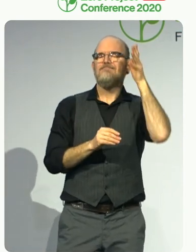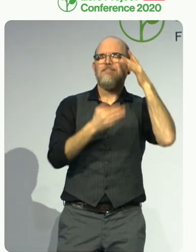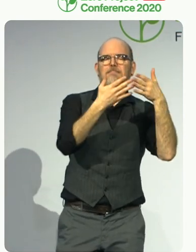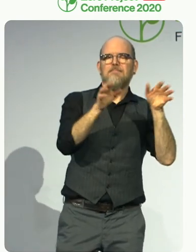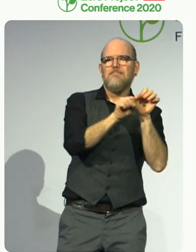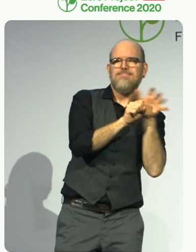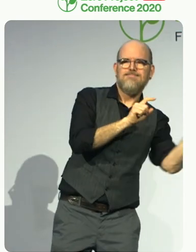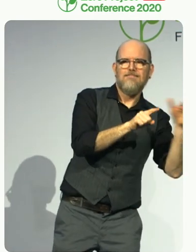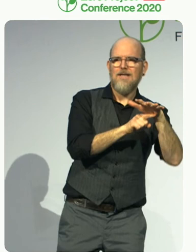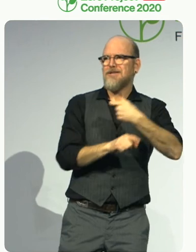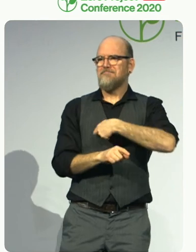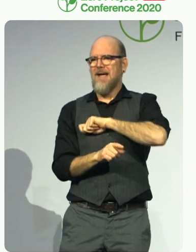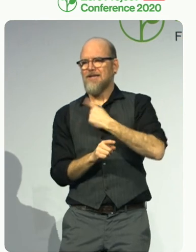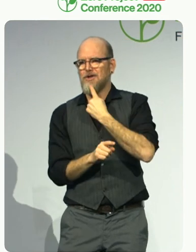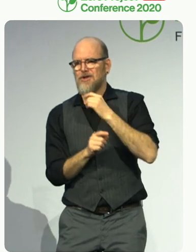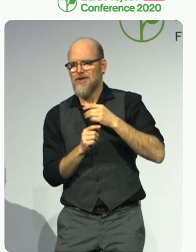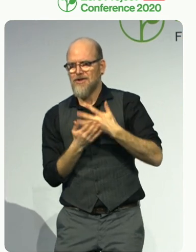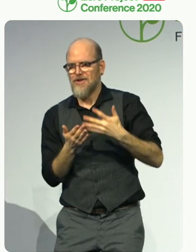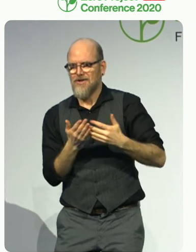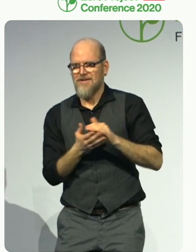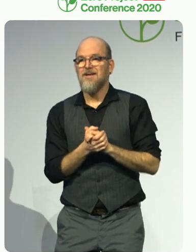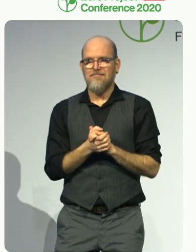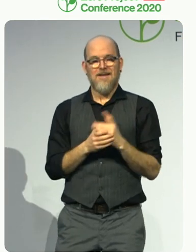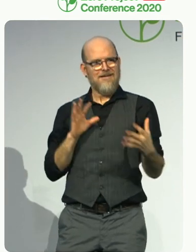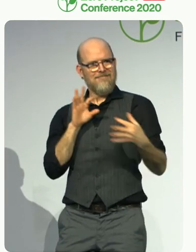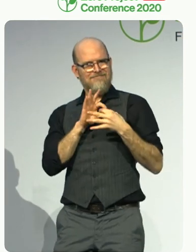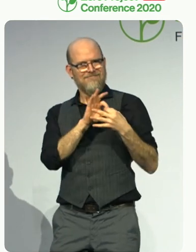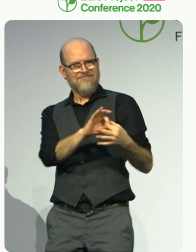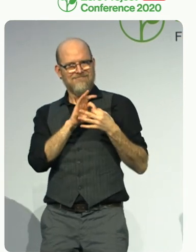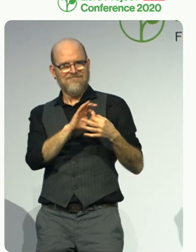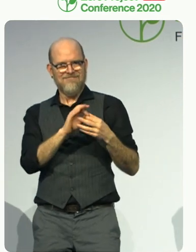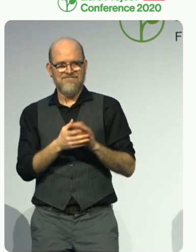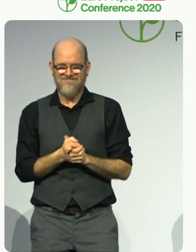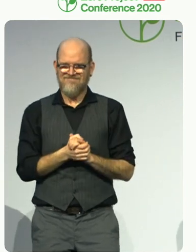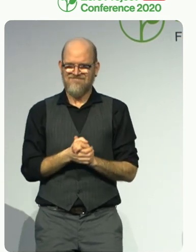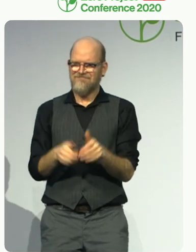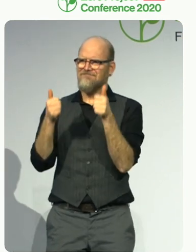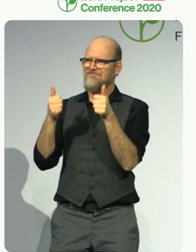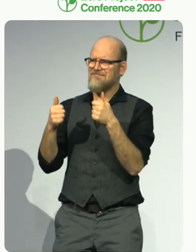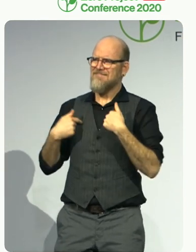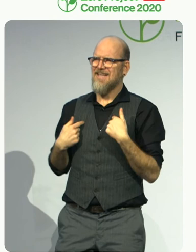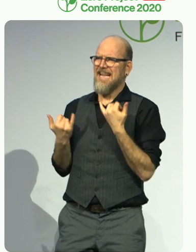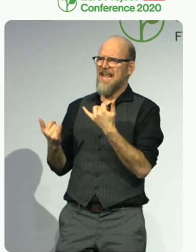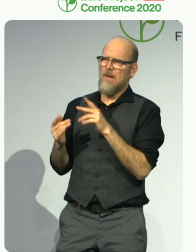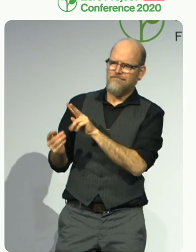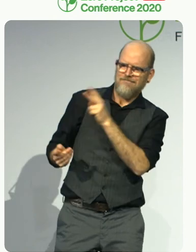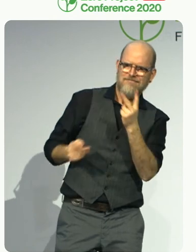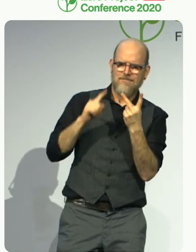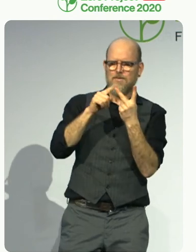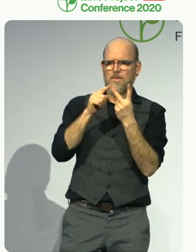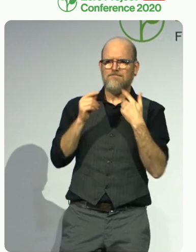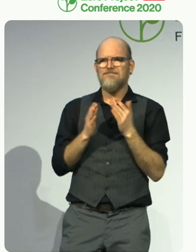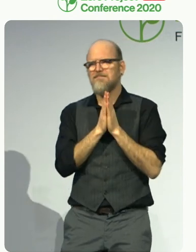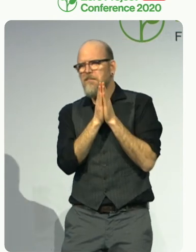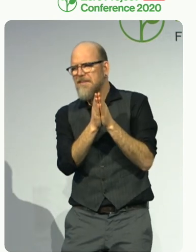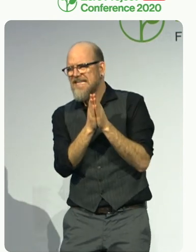As the Zero Project enters the third research circle, we have very concrete plans for